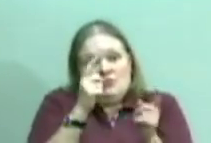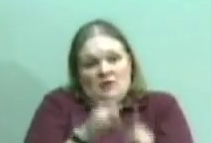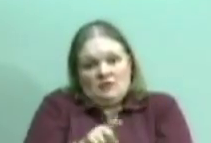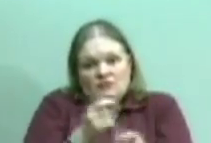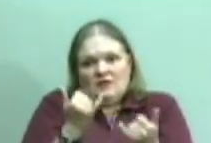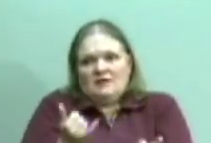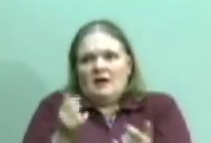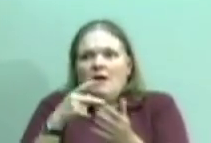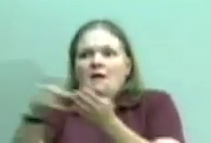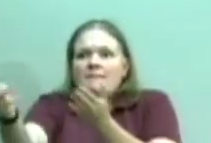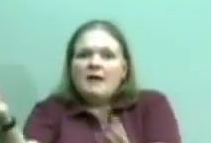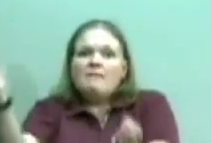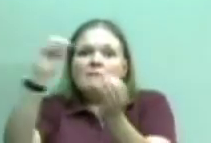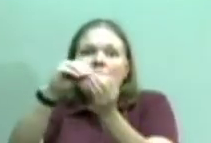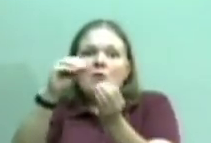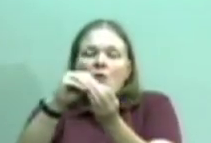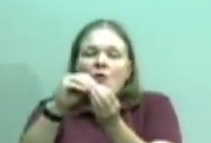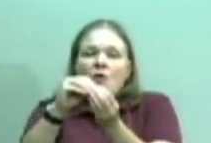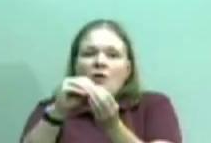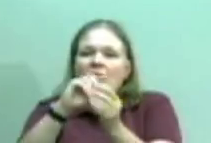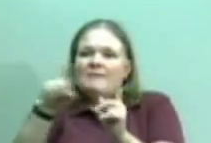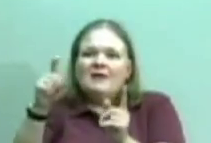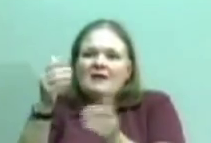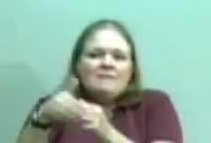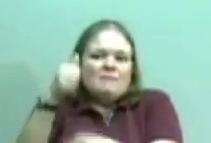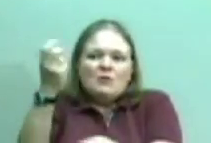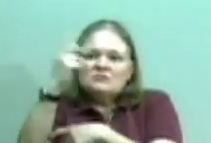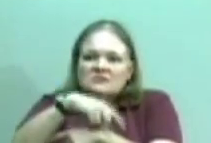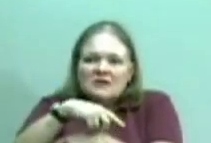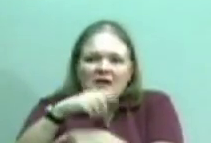more this year, and it sits dark most days.